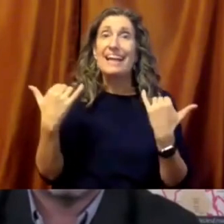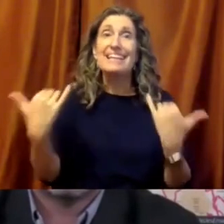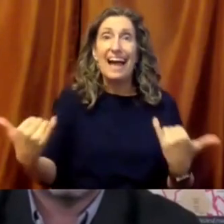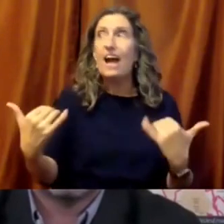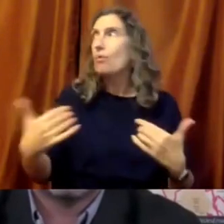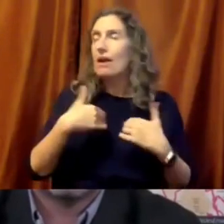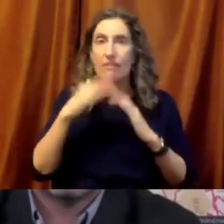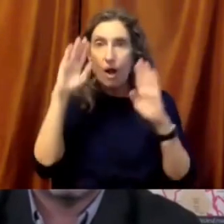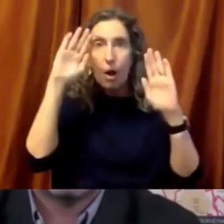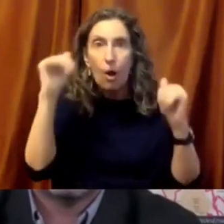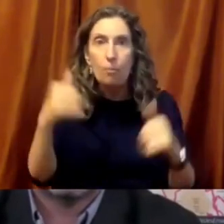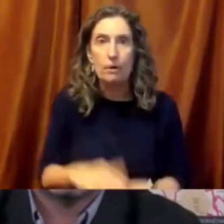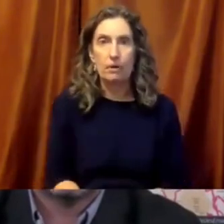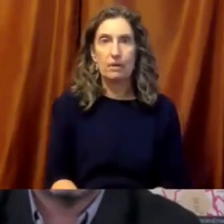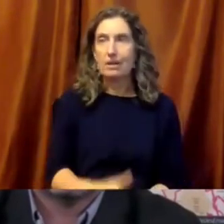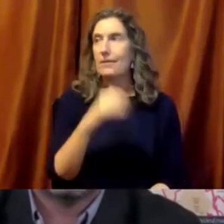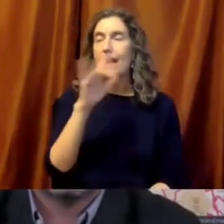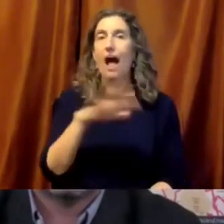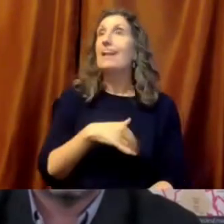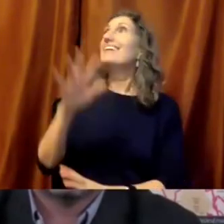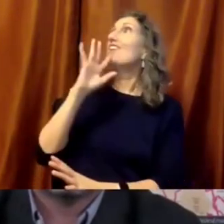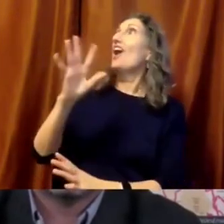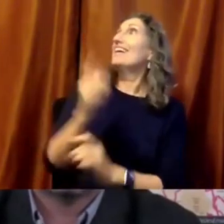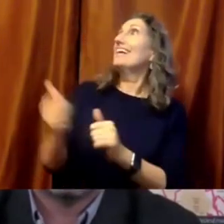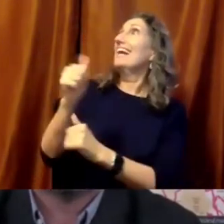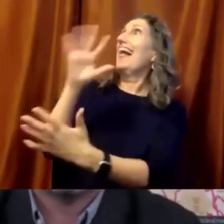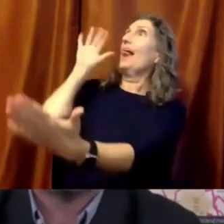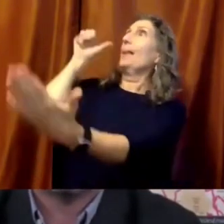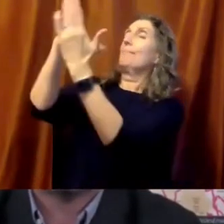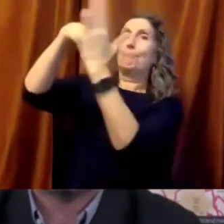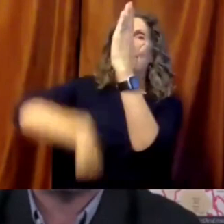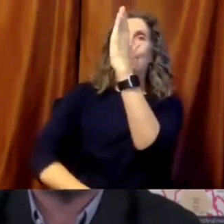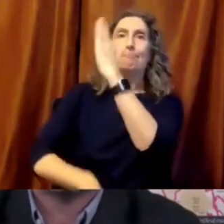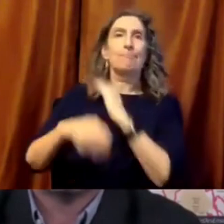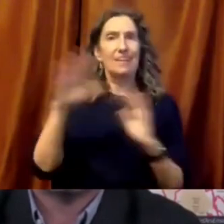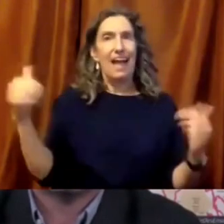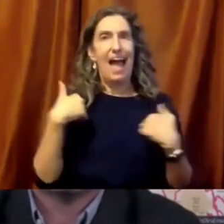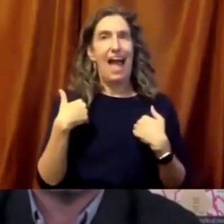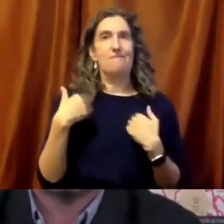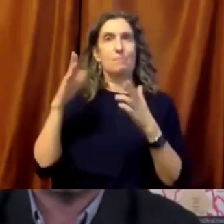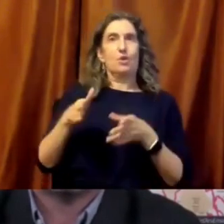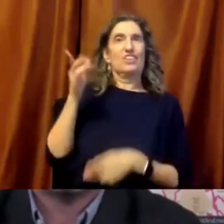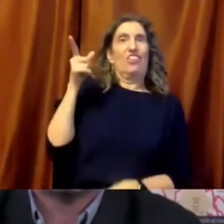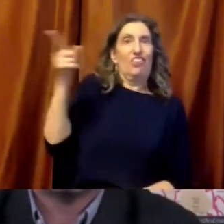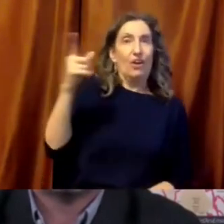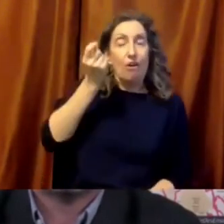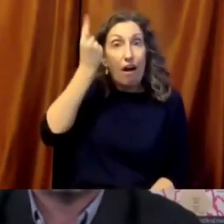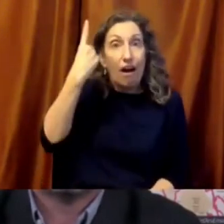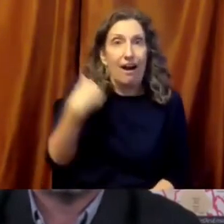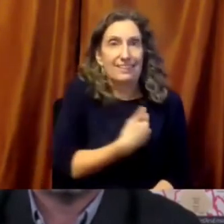we are now not talking to a brick wall. We are talking, as you said, to someone who understands